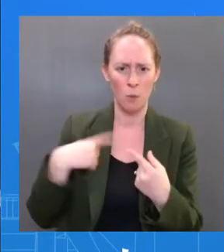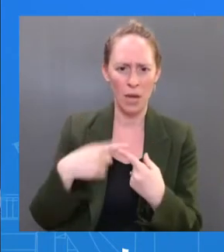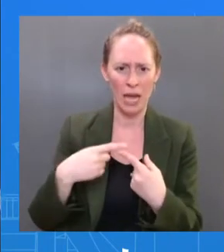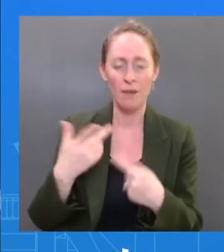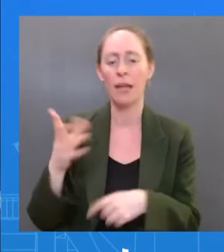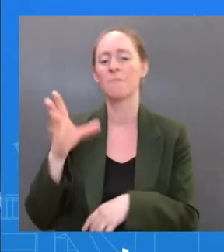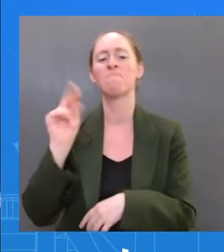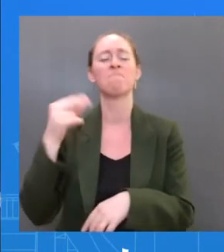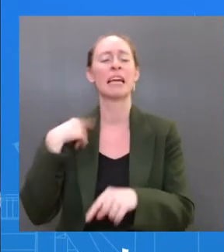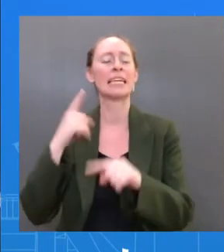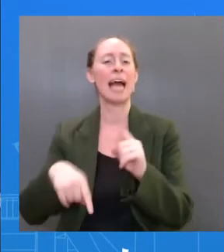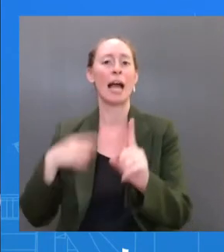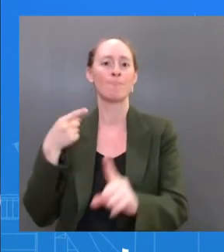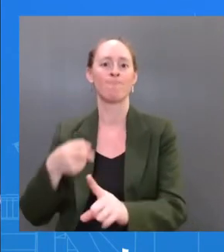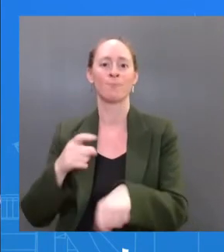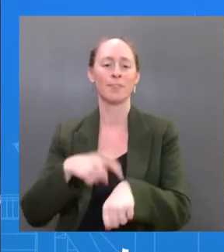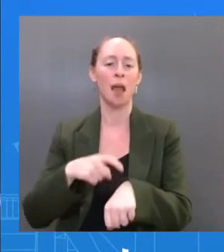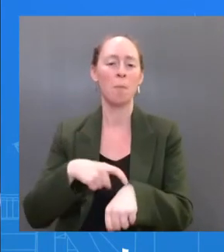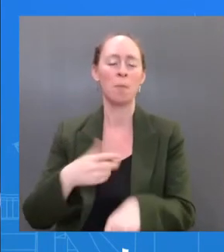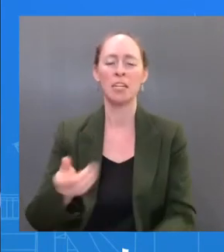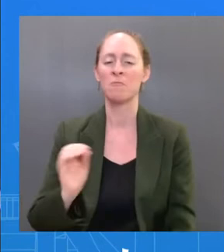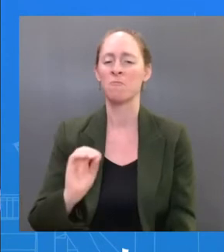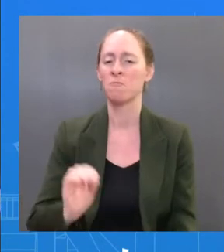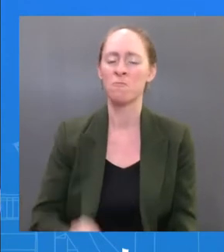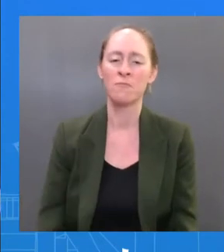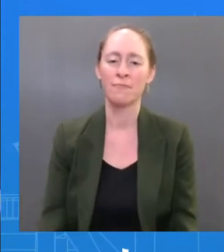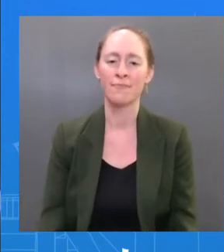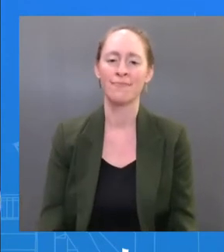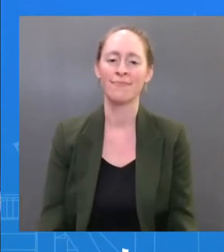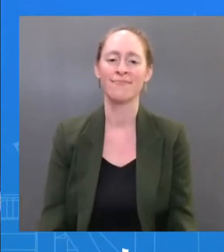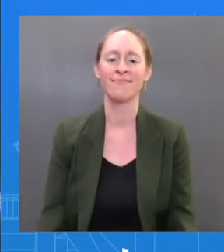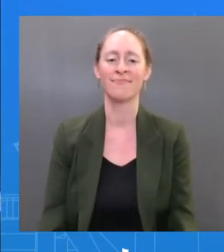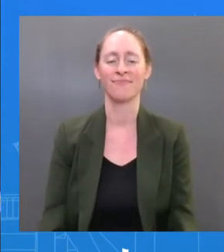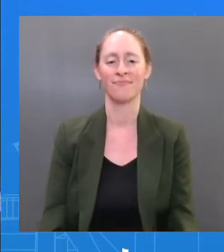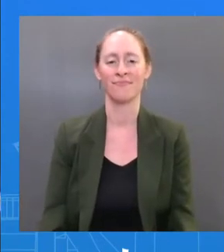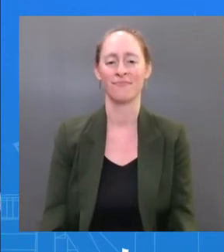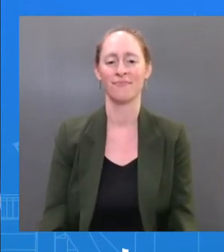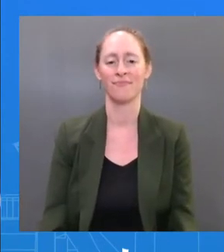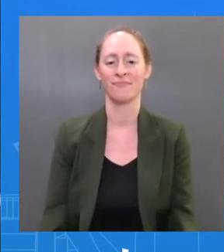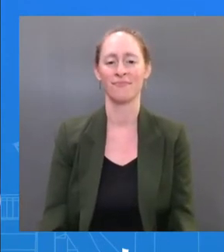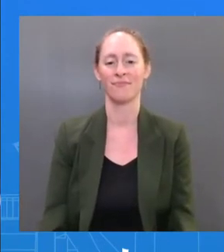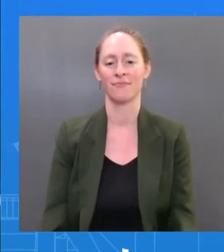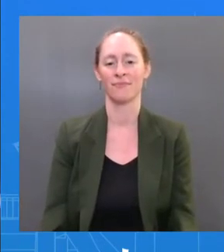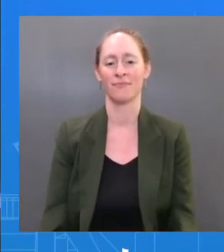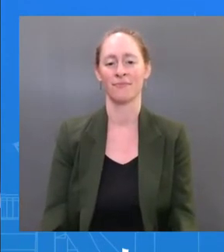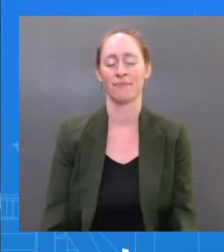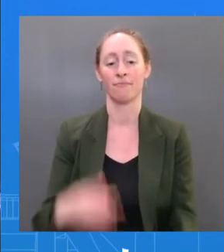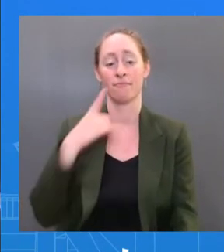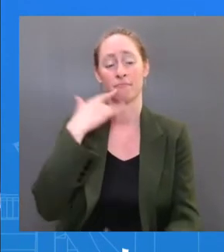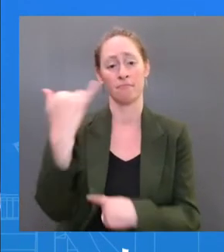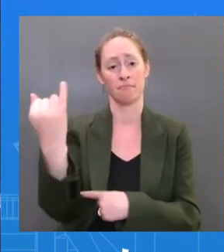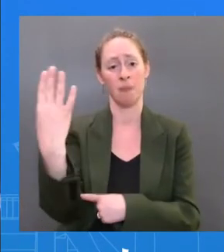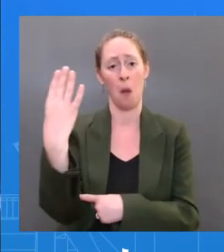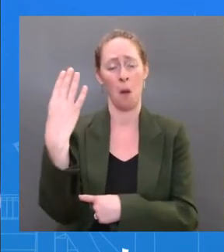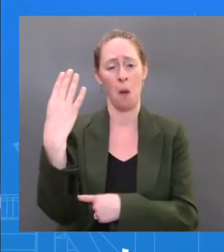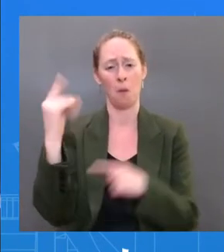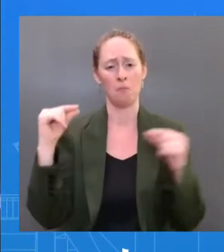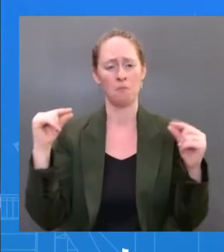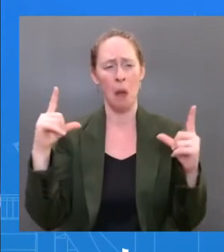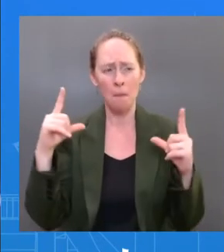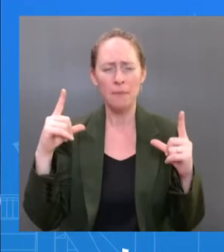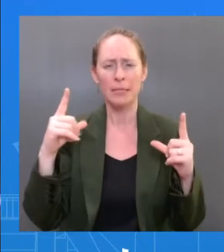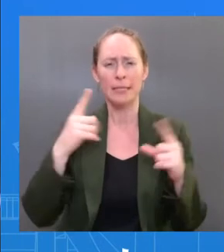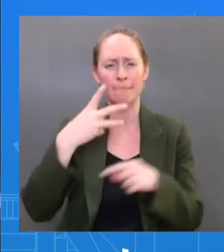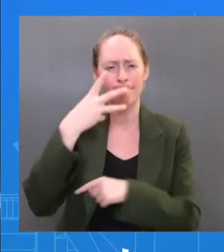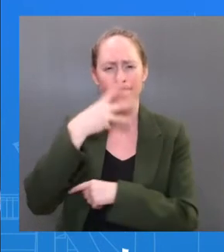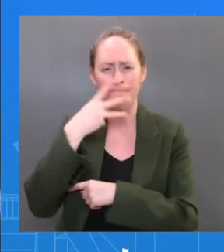you know, he told us this morning he had a nose — a runny nose. He had a dry cough. He was a little bit